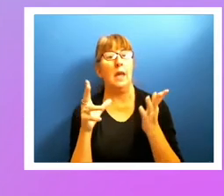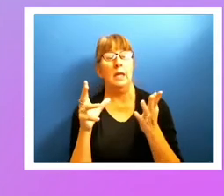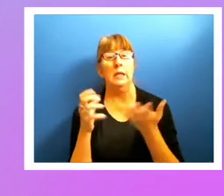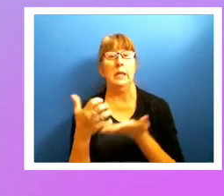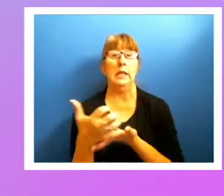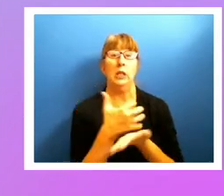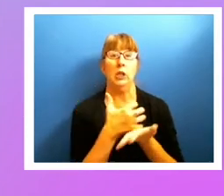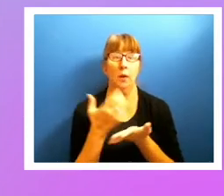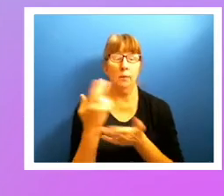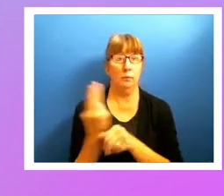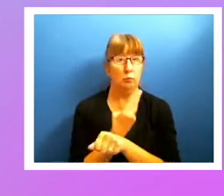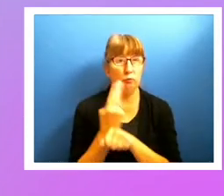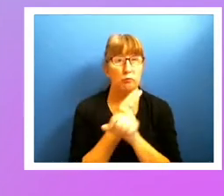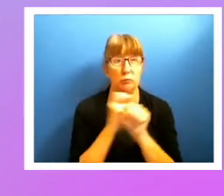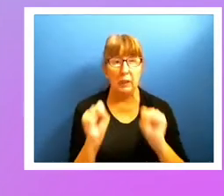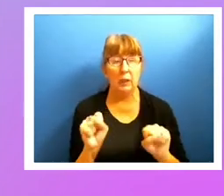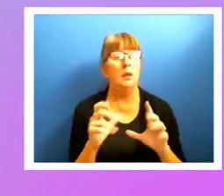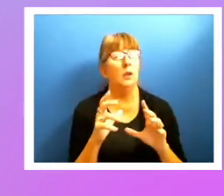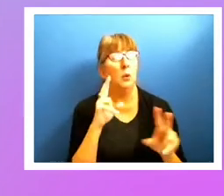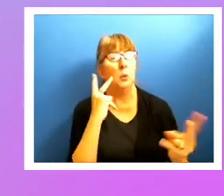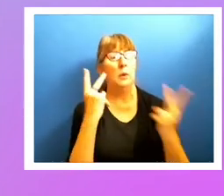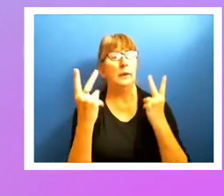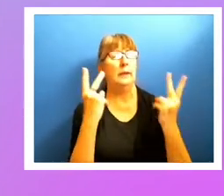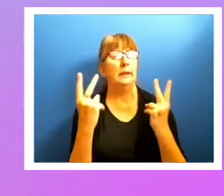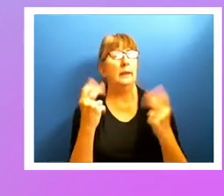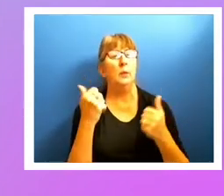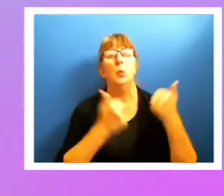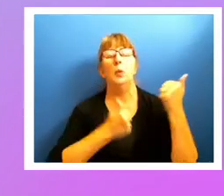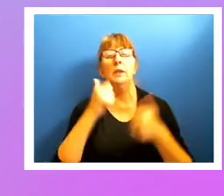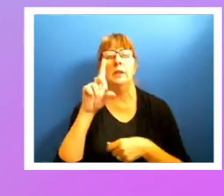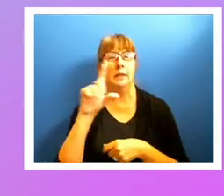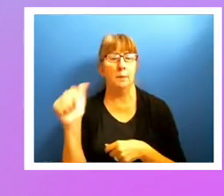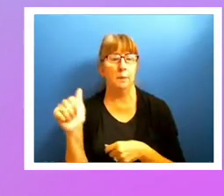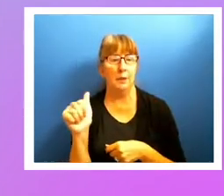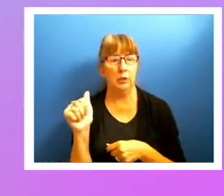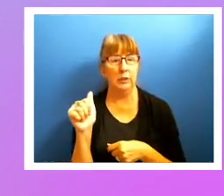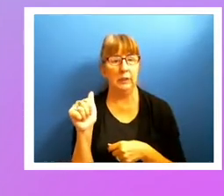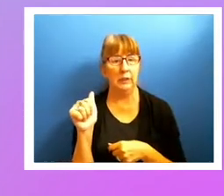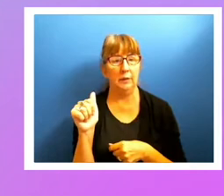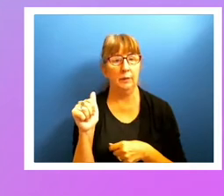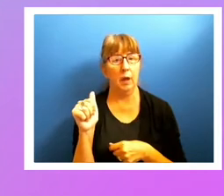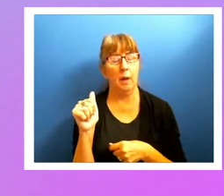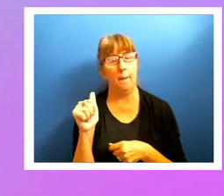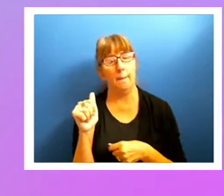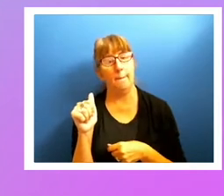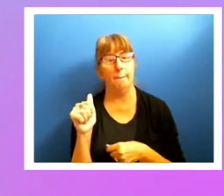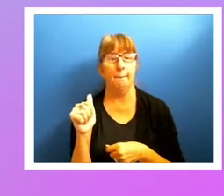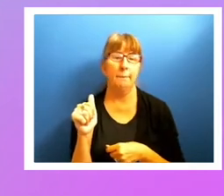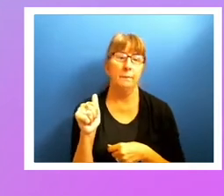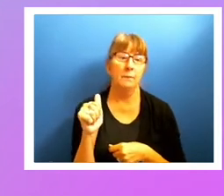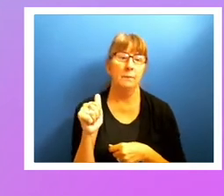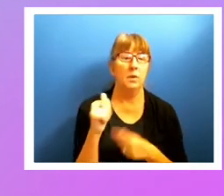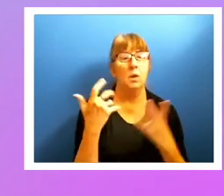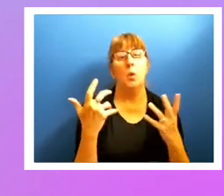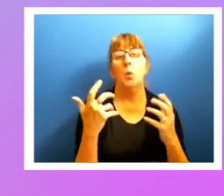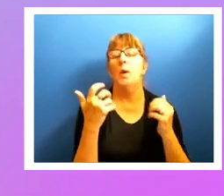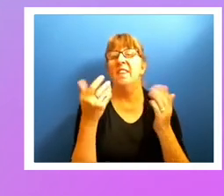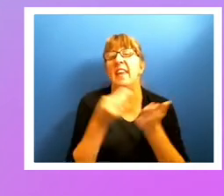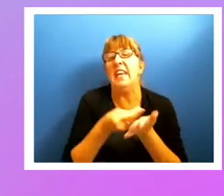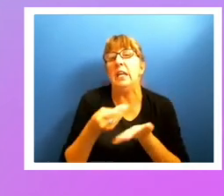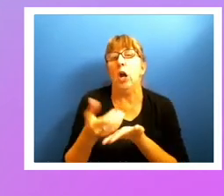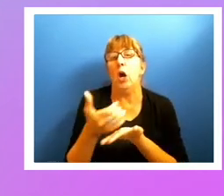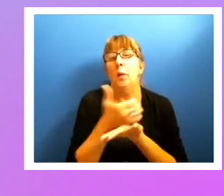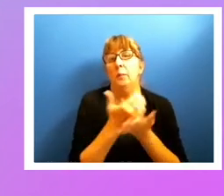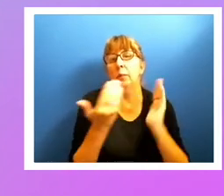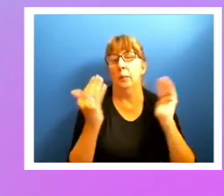and say, well, where do we see which disabilities, you know, in this income statistics and this data